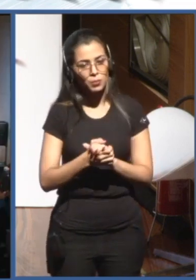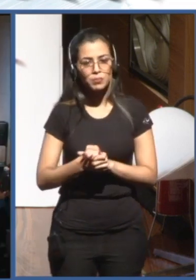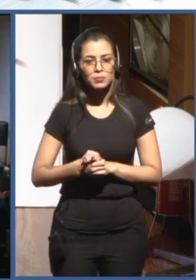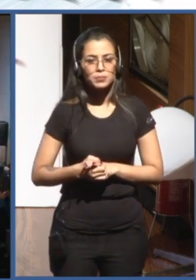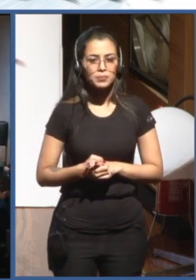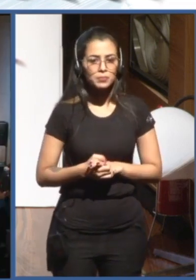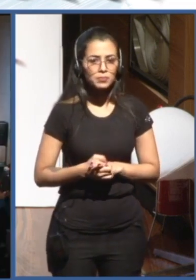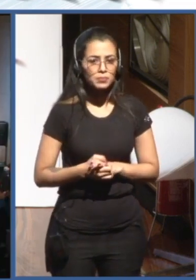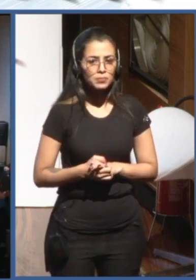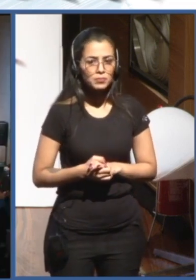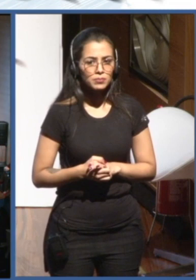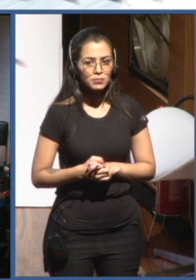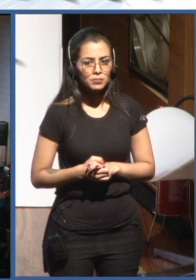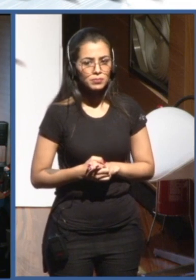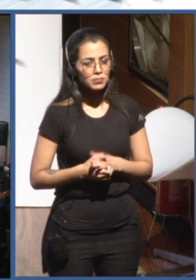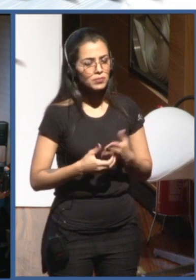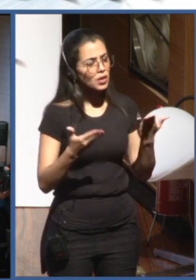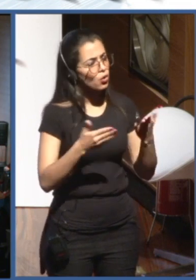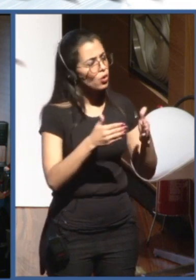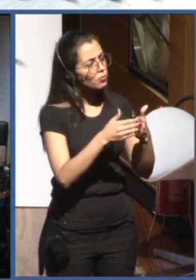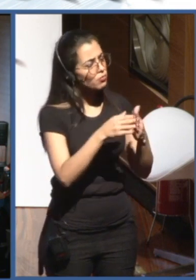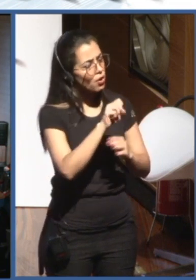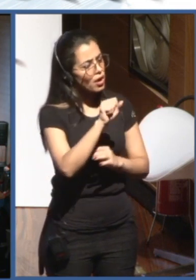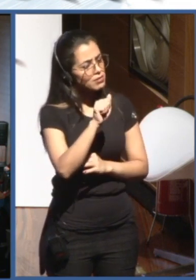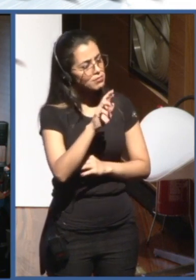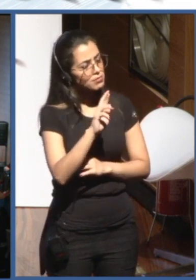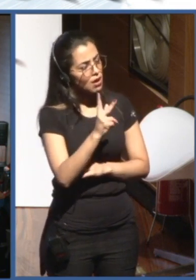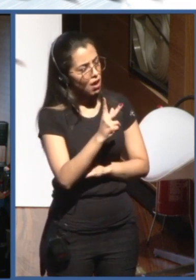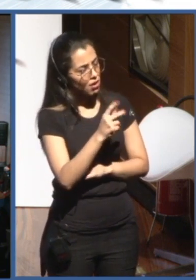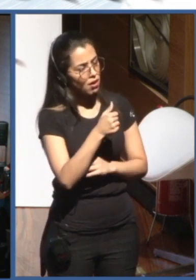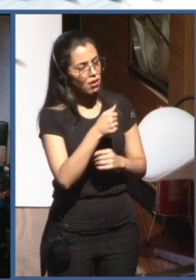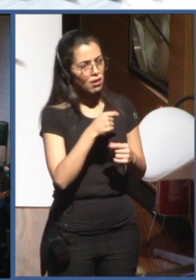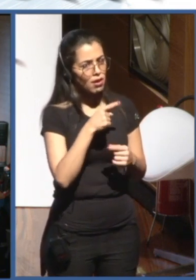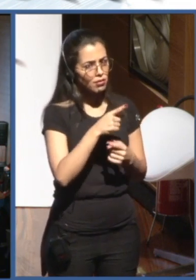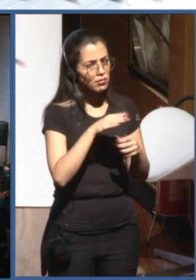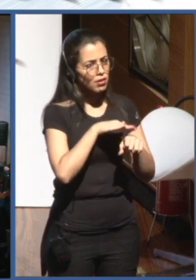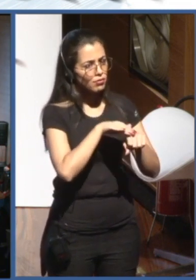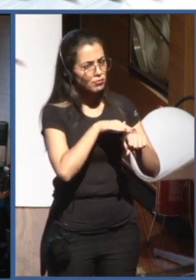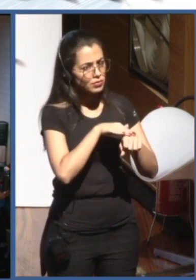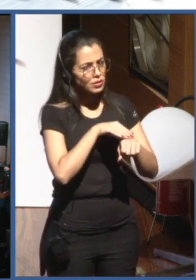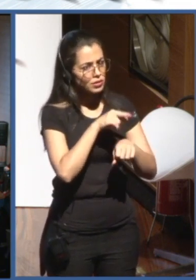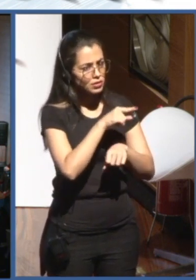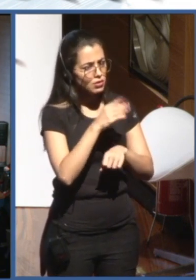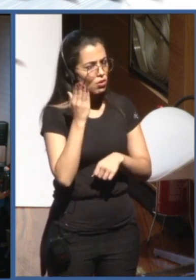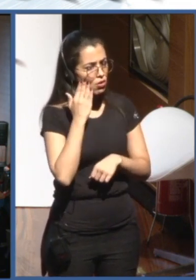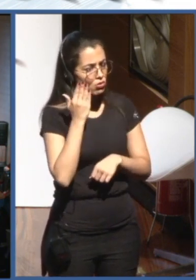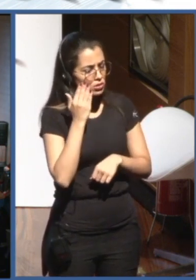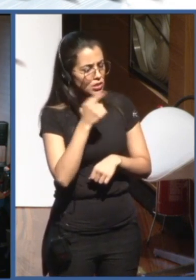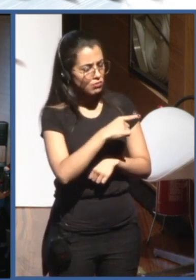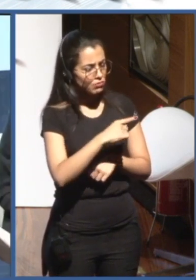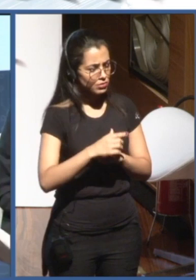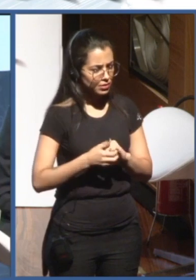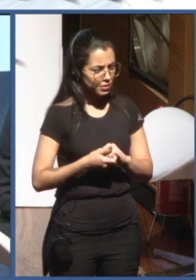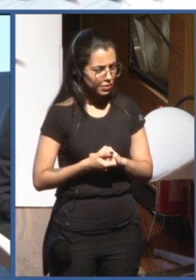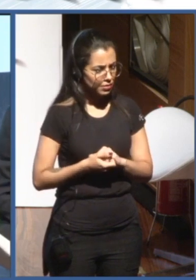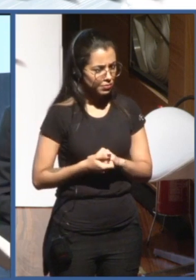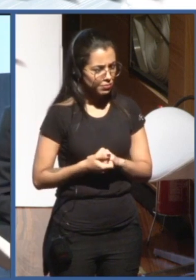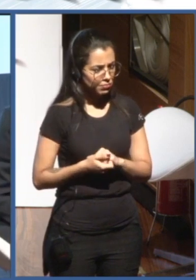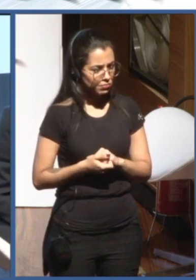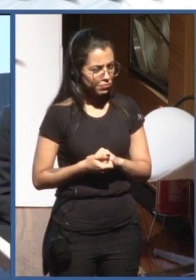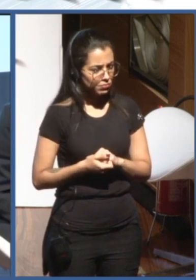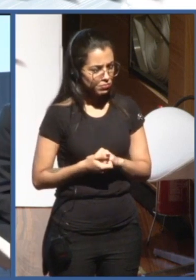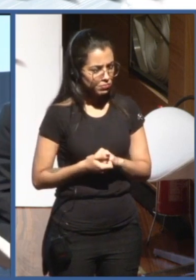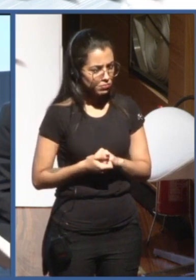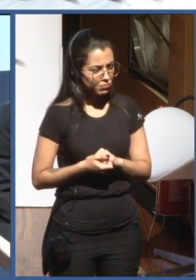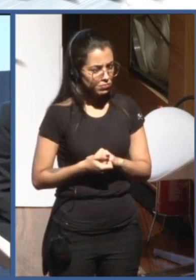Sarah. Okay. We know that in May 2019, I was there and the OECD countries approved the OECD Council